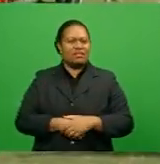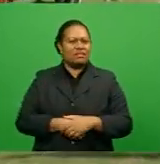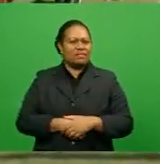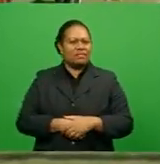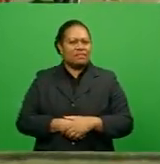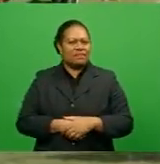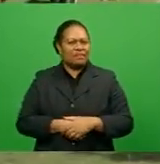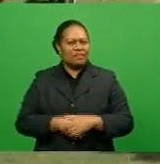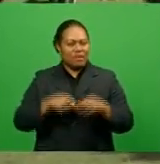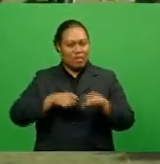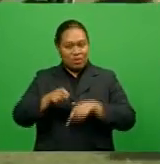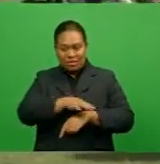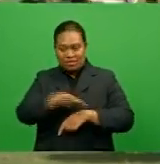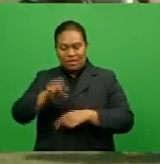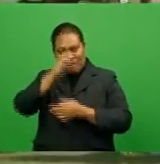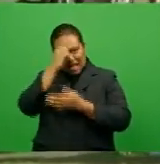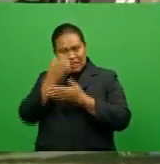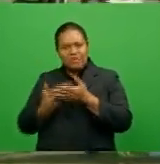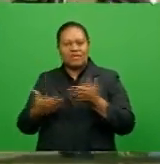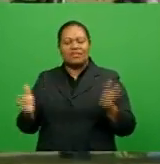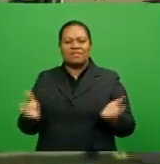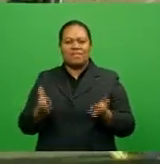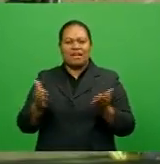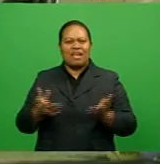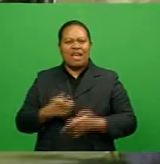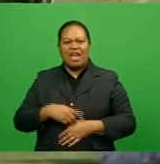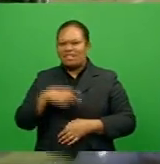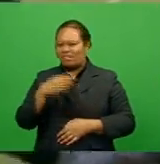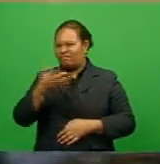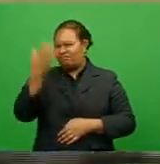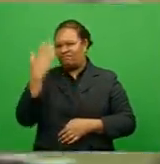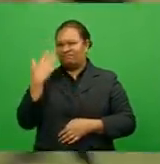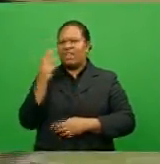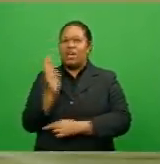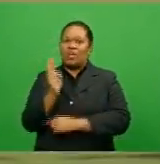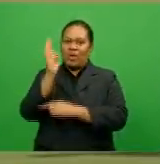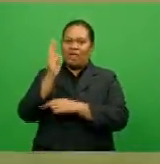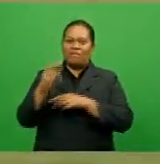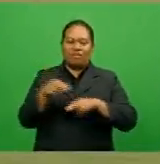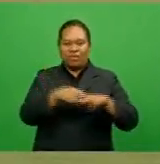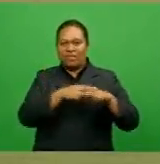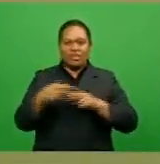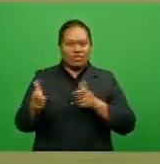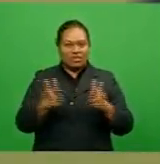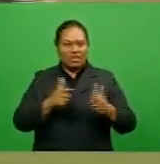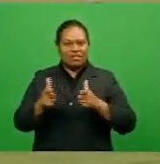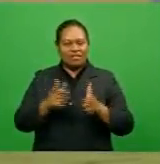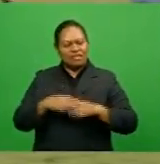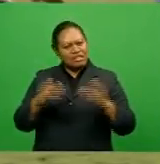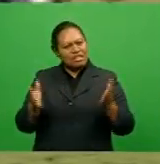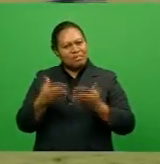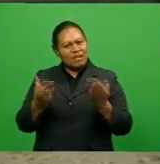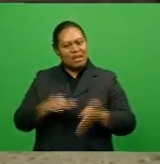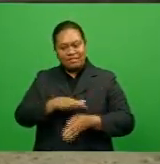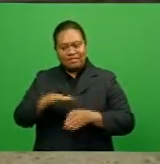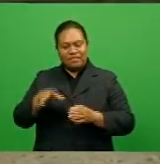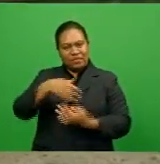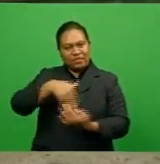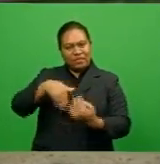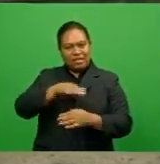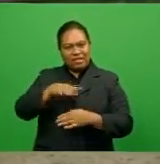Most of them are experienced in the former future, playing against them is a very good experience.